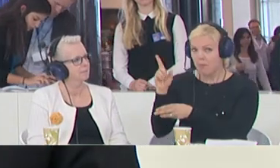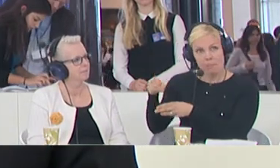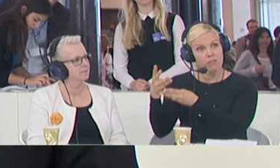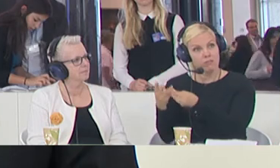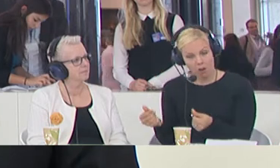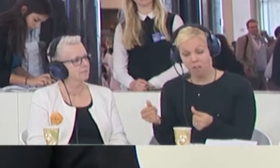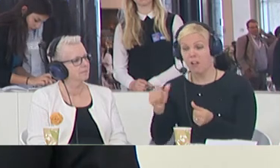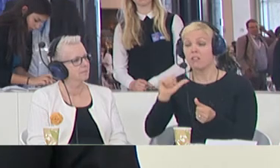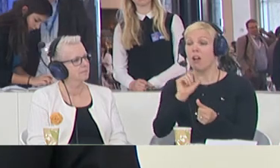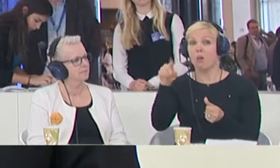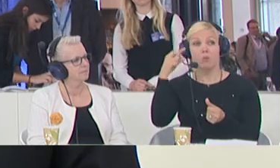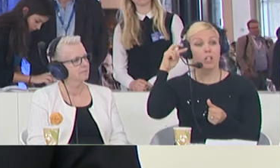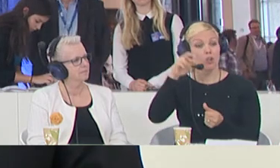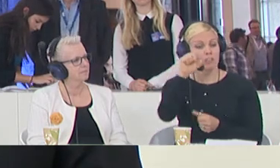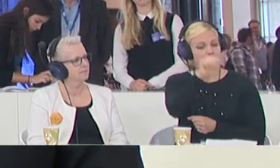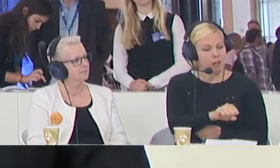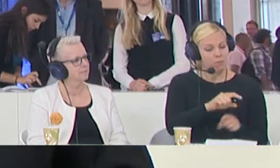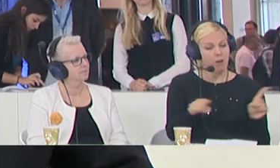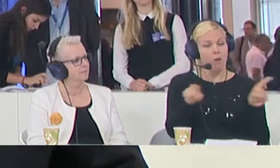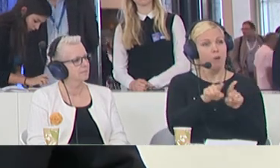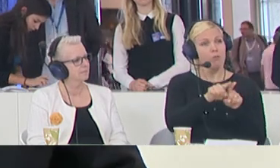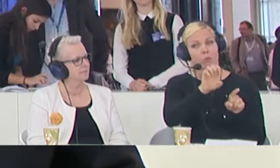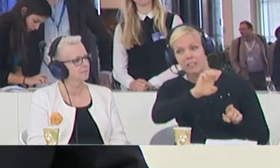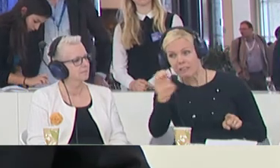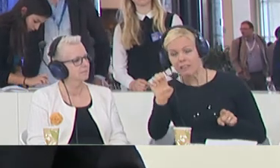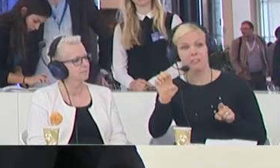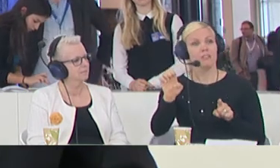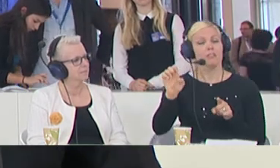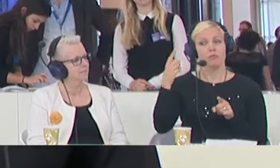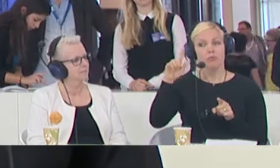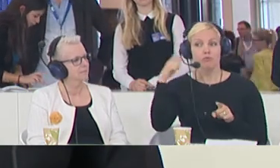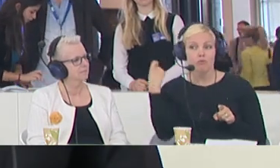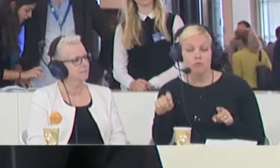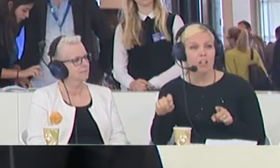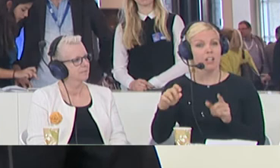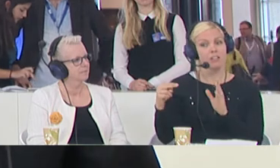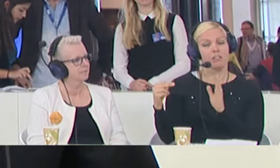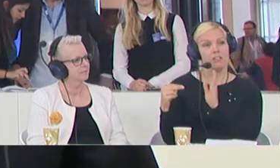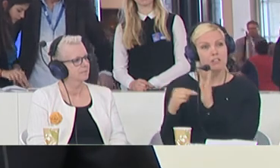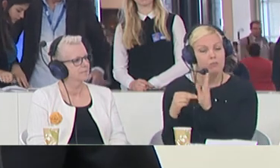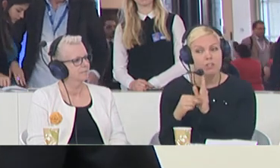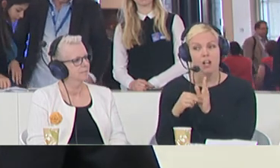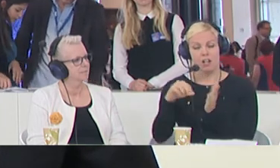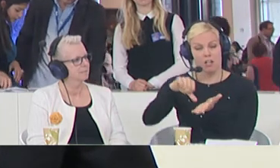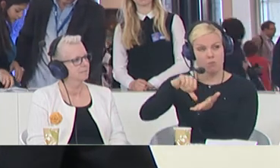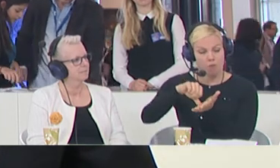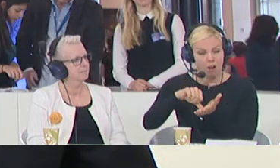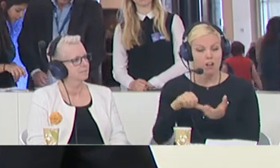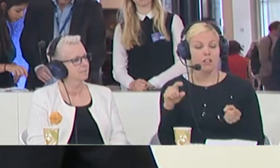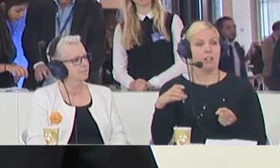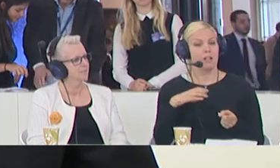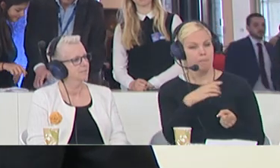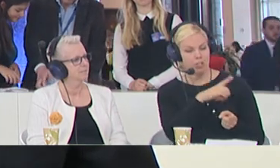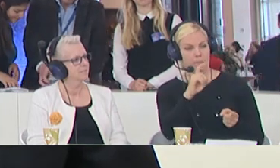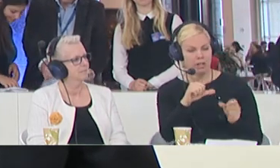but looking east as well to Ukraine and to Syria and Iraq. The distribution key, weighting, the Commission has got to stay firm in this, our panelists